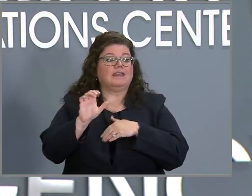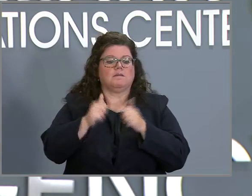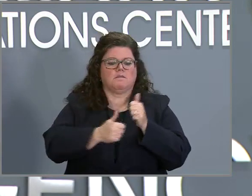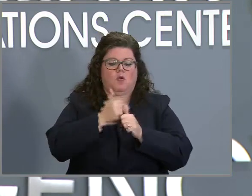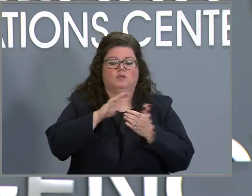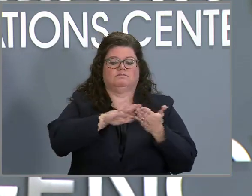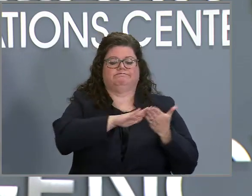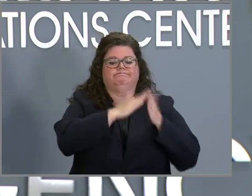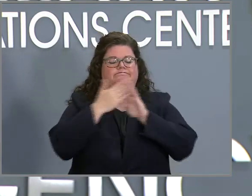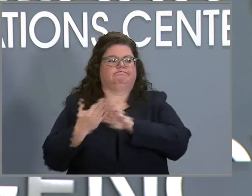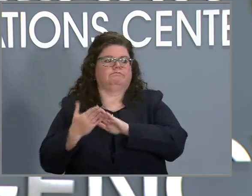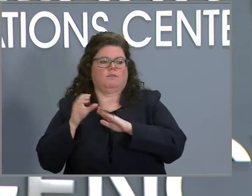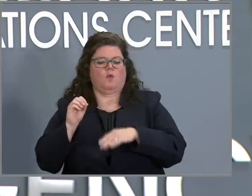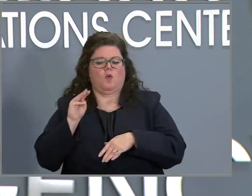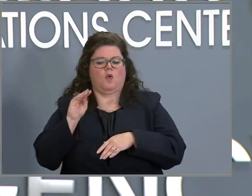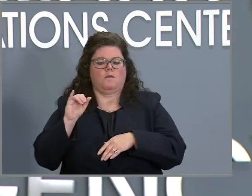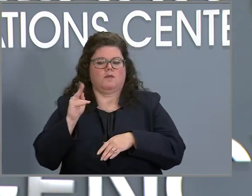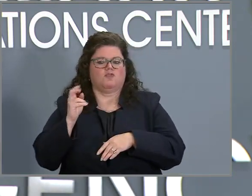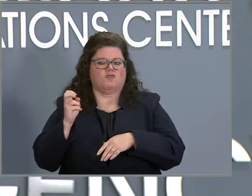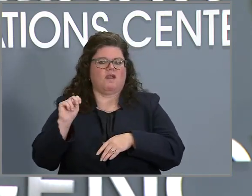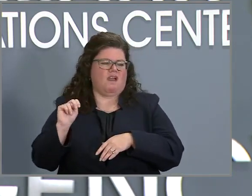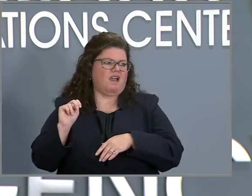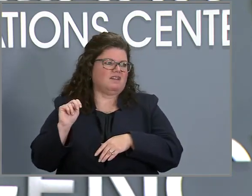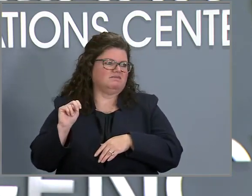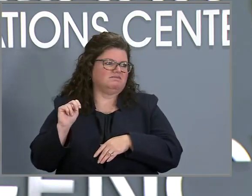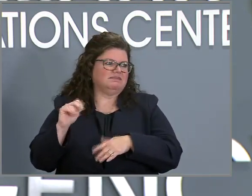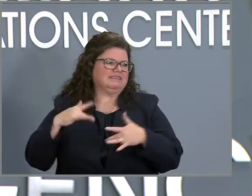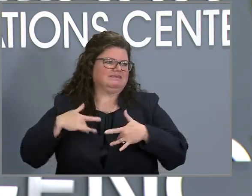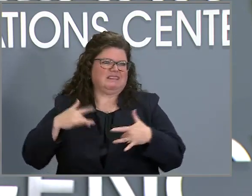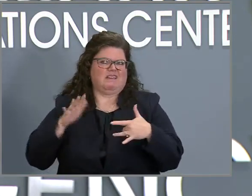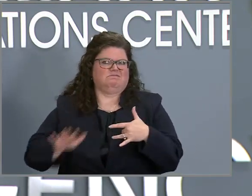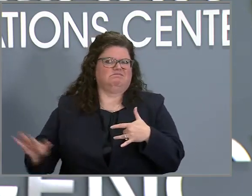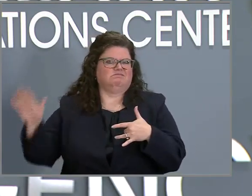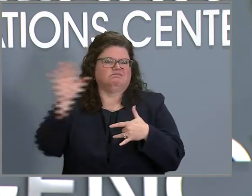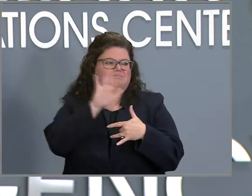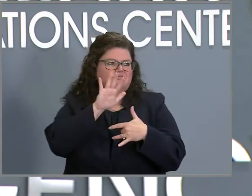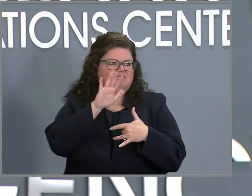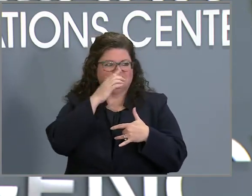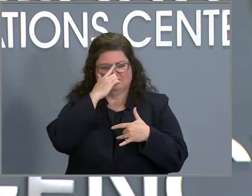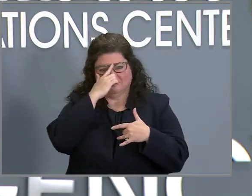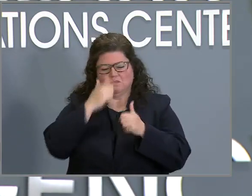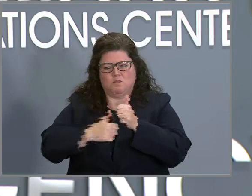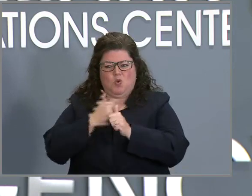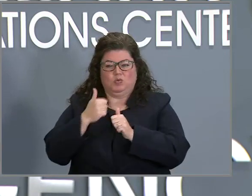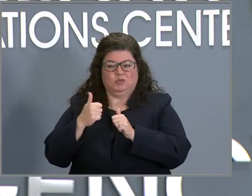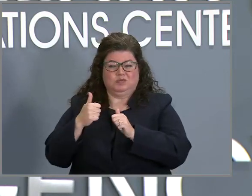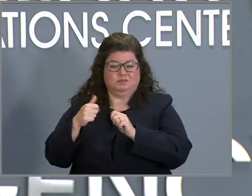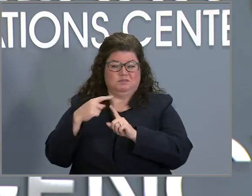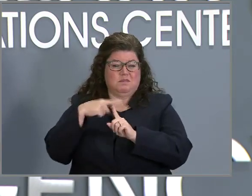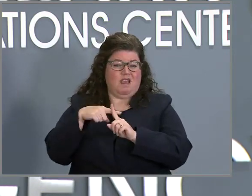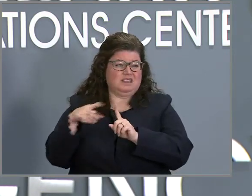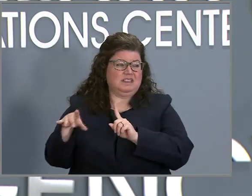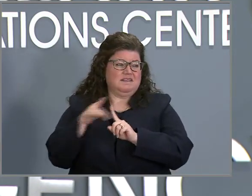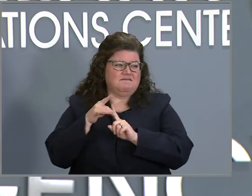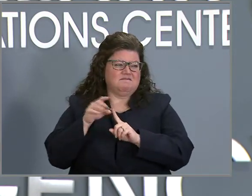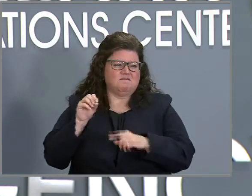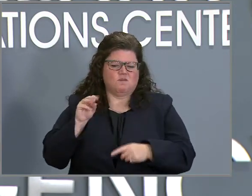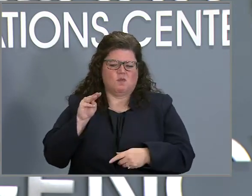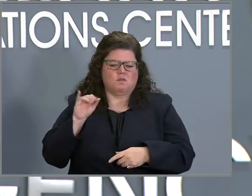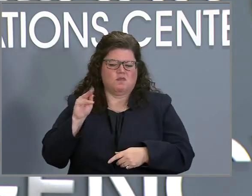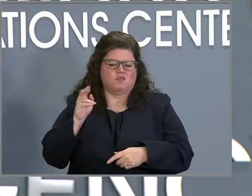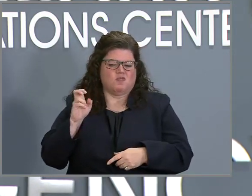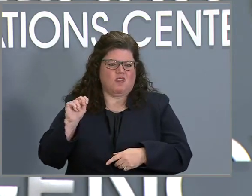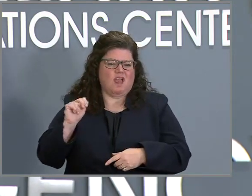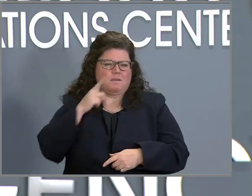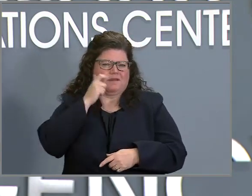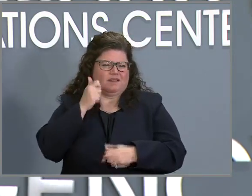and is crowding out all the other variants. It's safe to assume as we move forward that pretty much every positive we're seeing is Omicron. And then